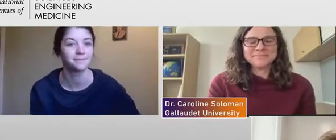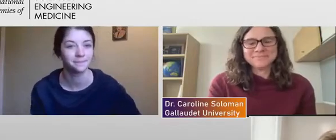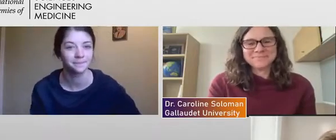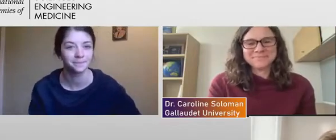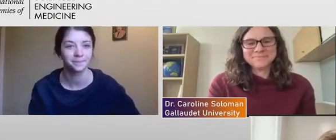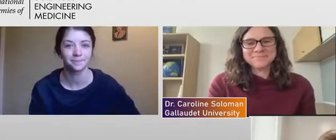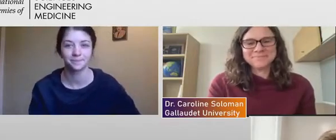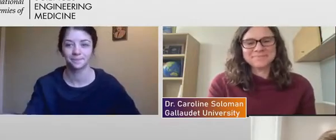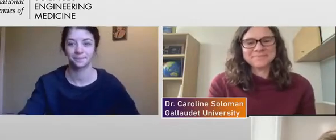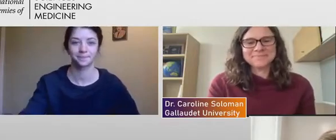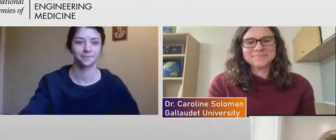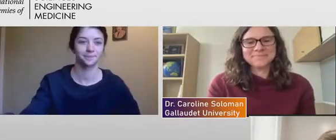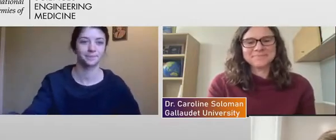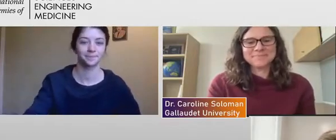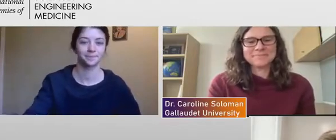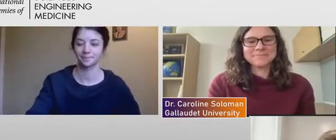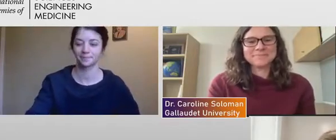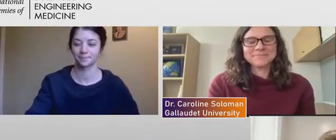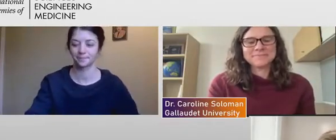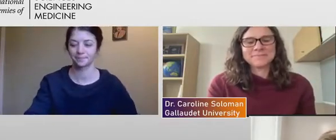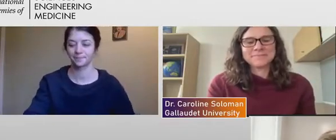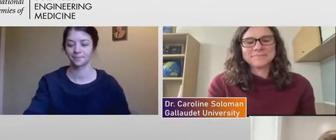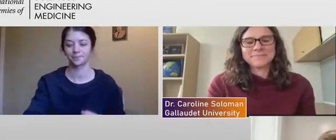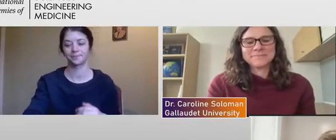today. Yeah.